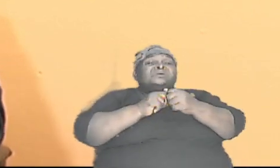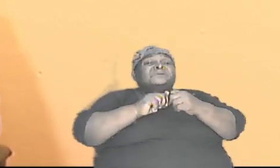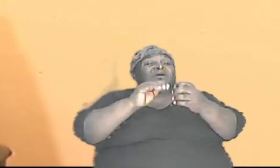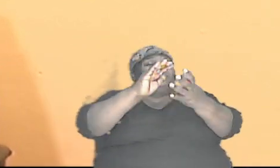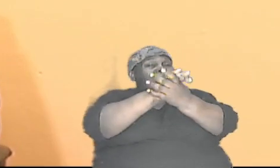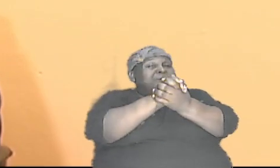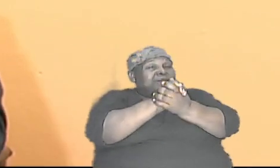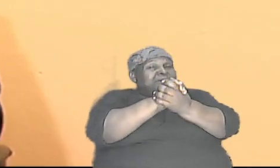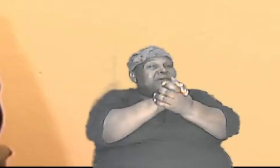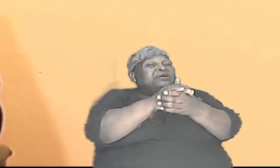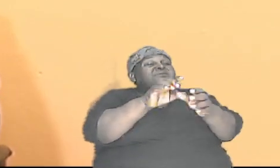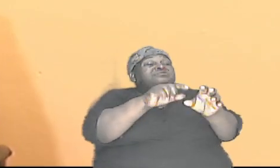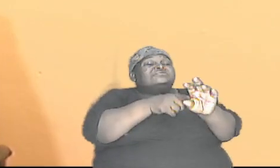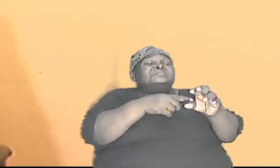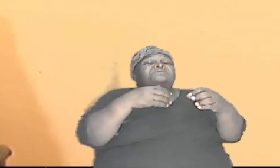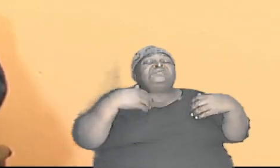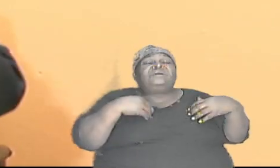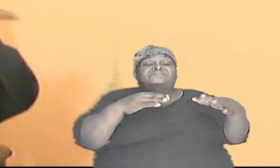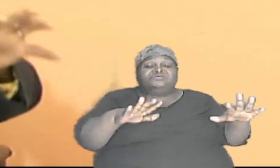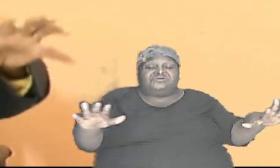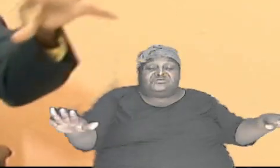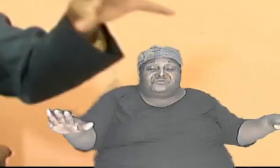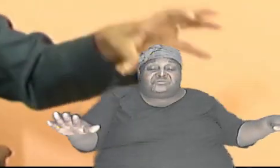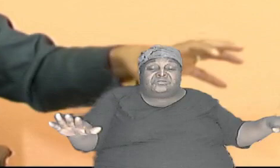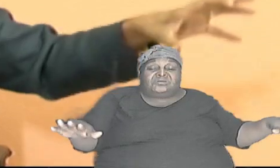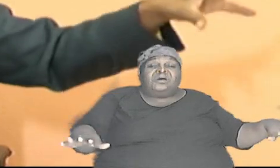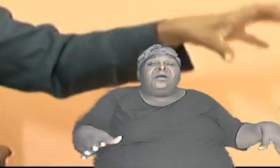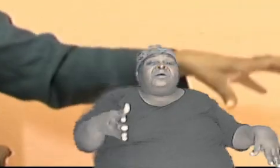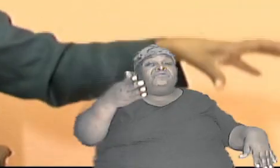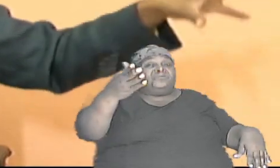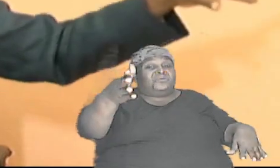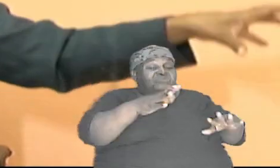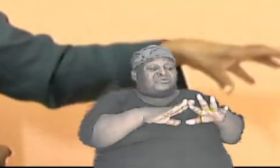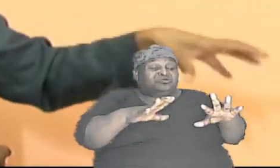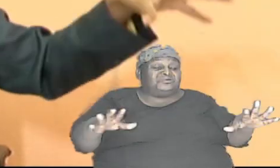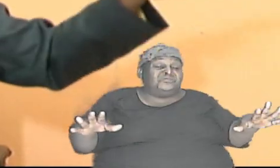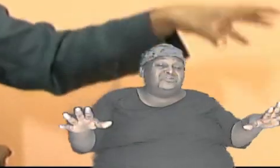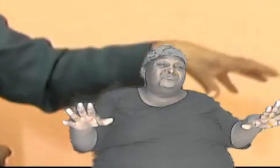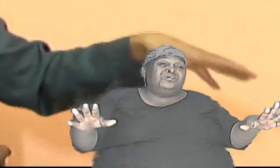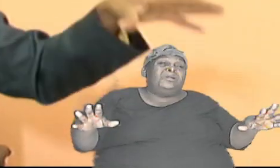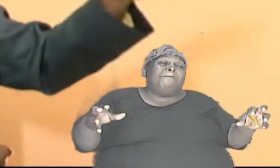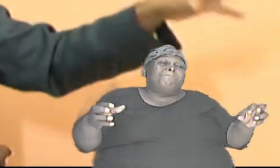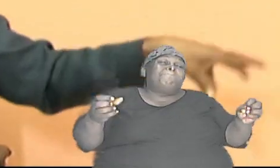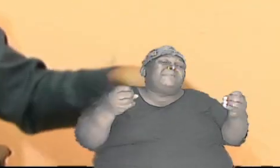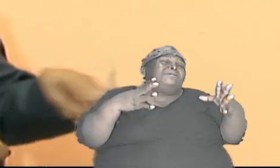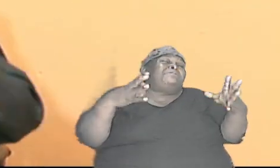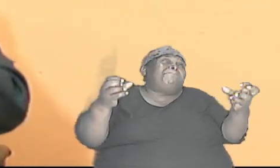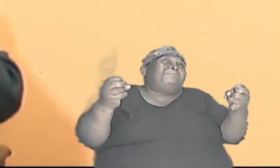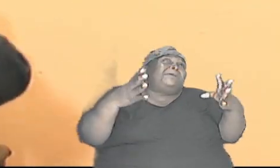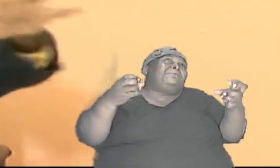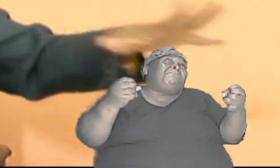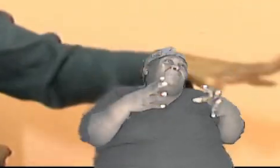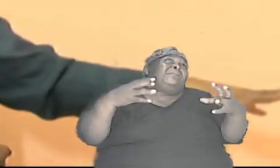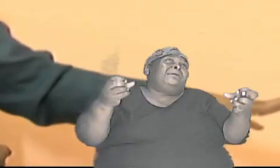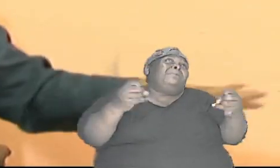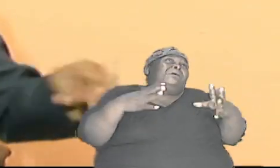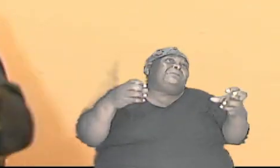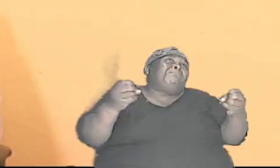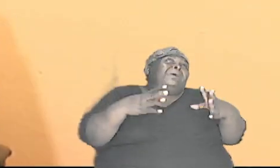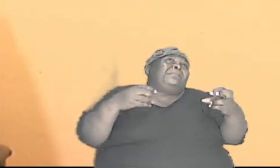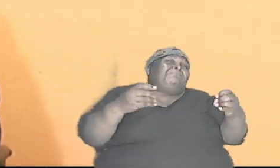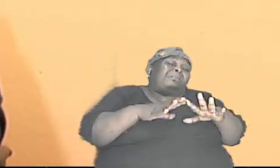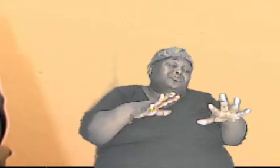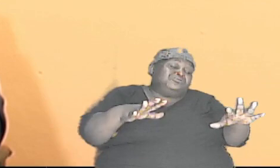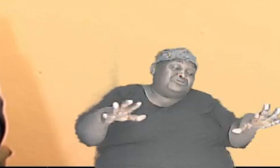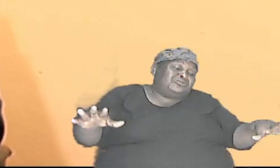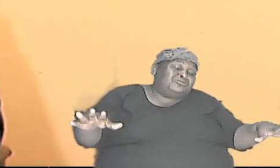having children and those children have expanding themselves over the thousands of years across the length and